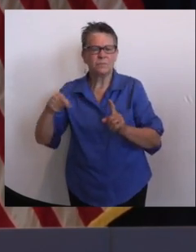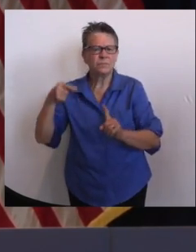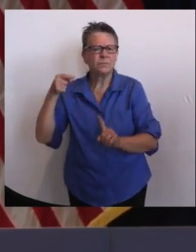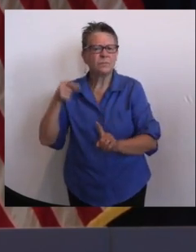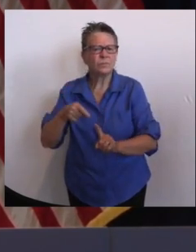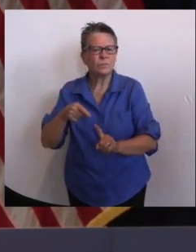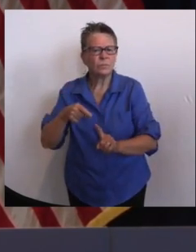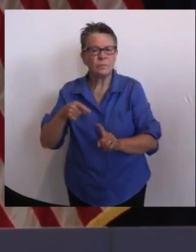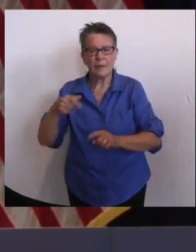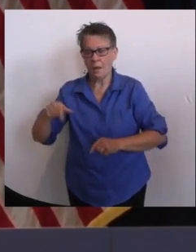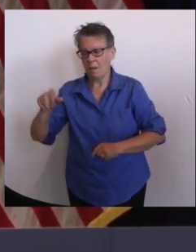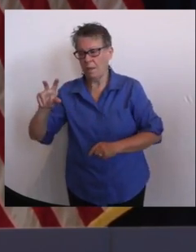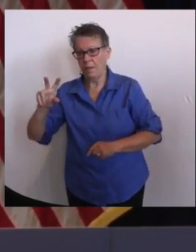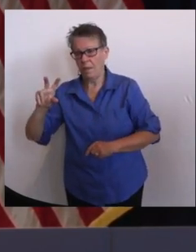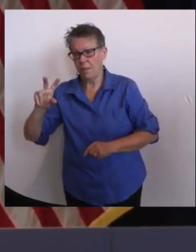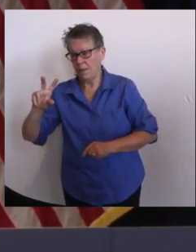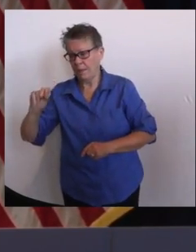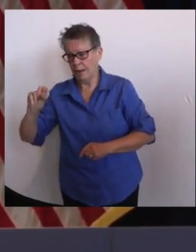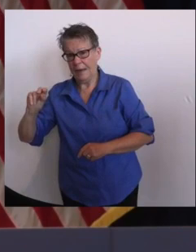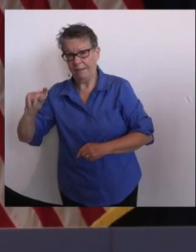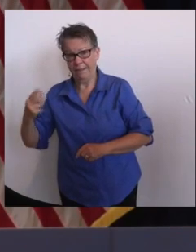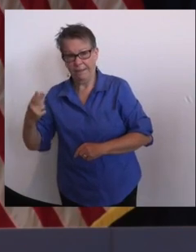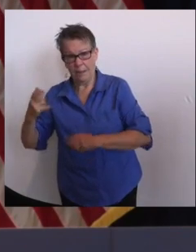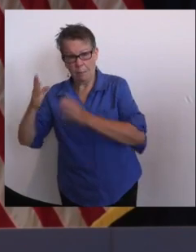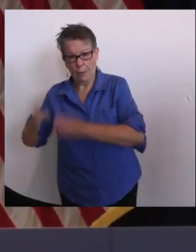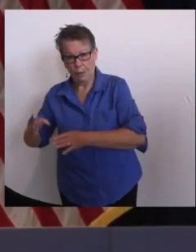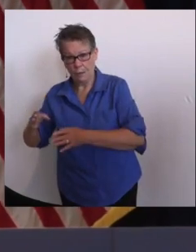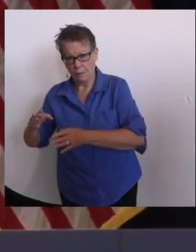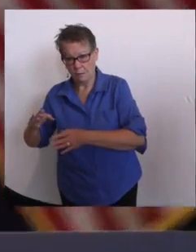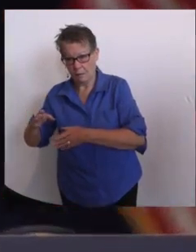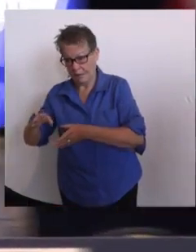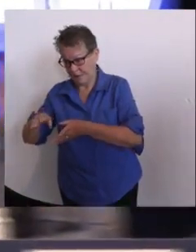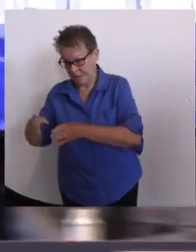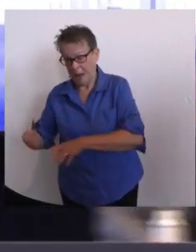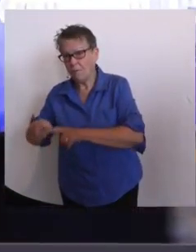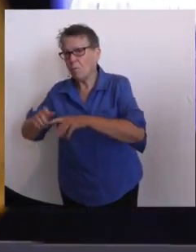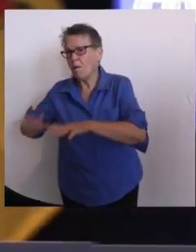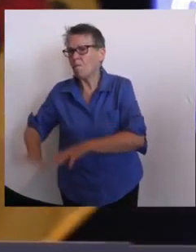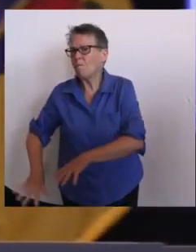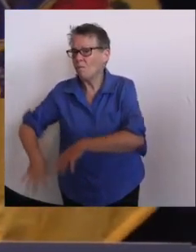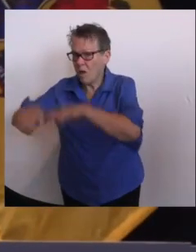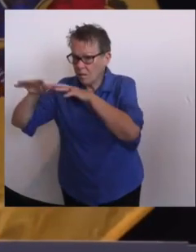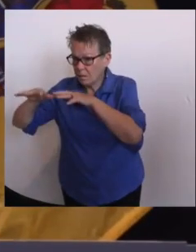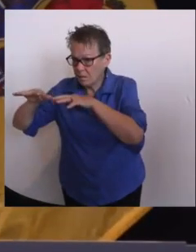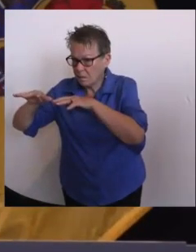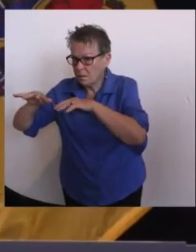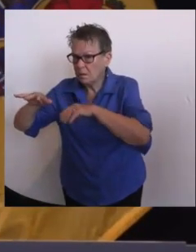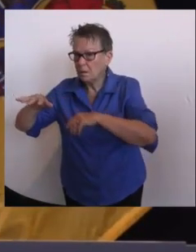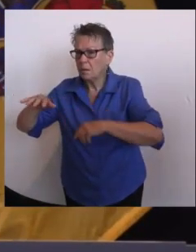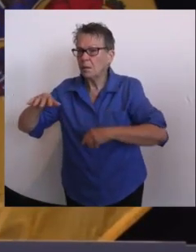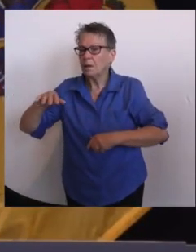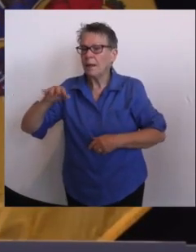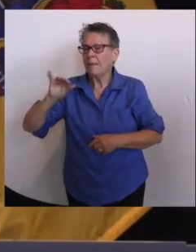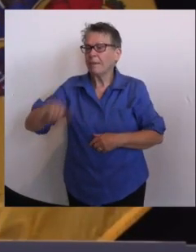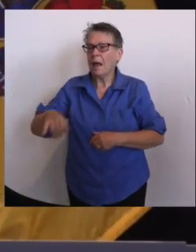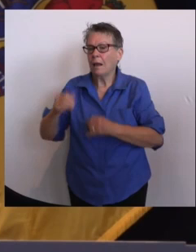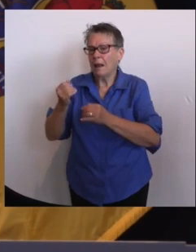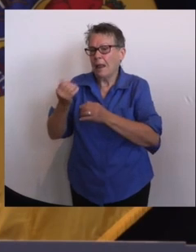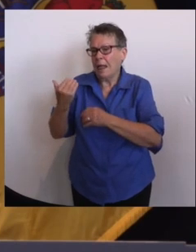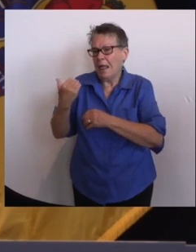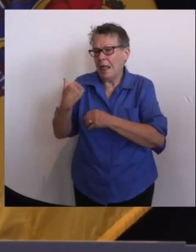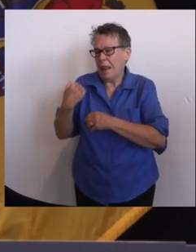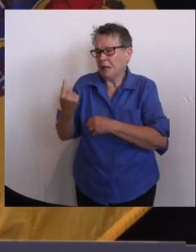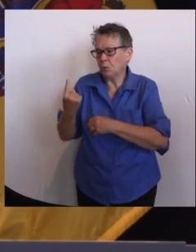missing person remains at one. At this juncture. Thank you for asking that. And, uh, this gets, uh, as usual, Rob, Sarah